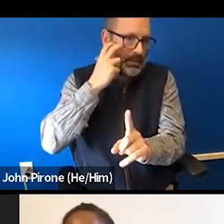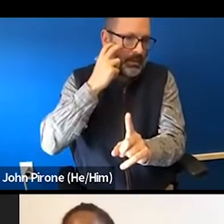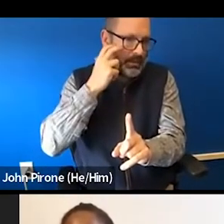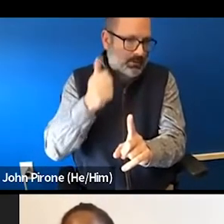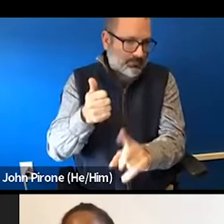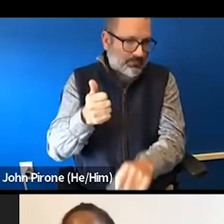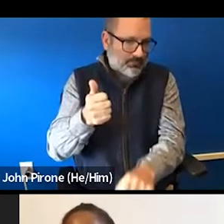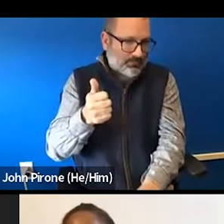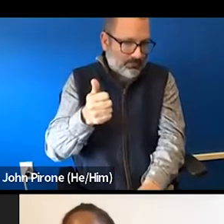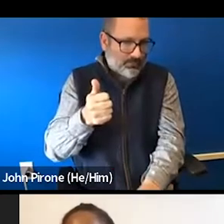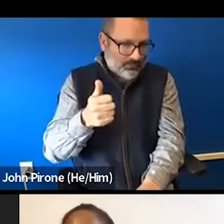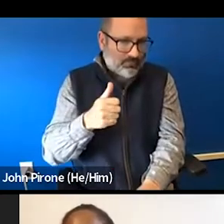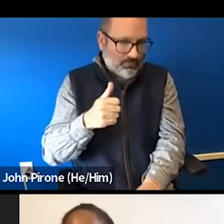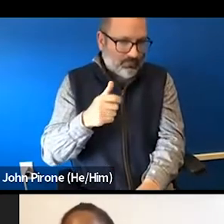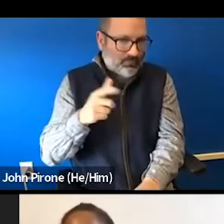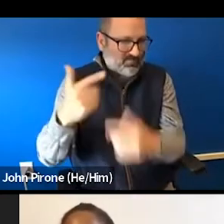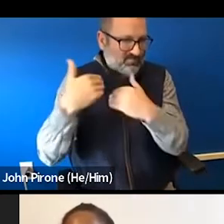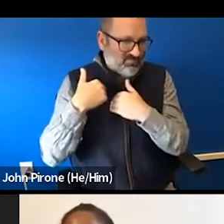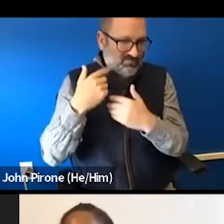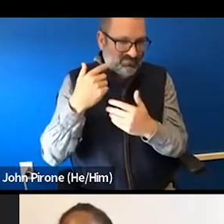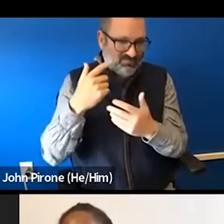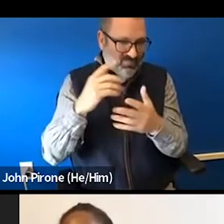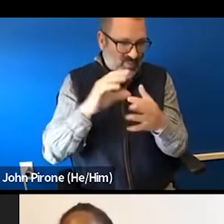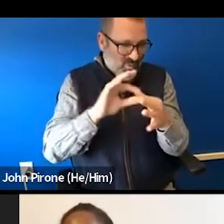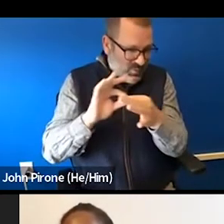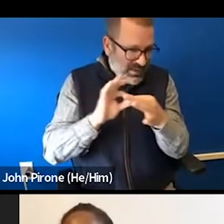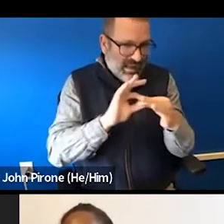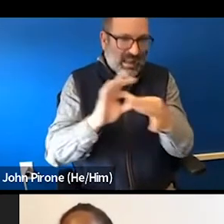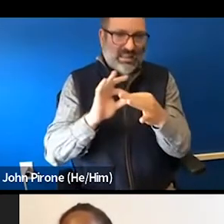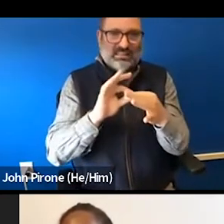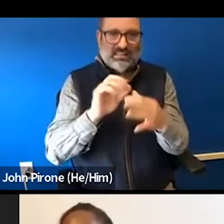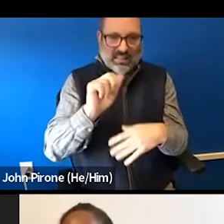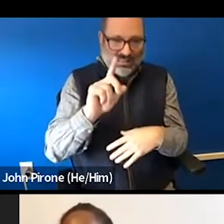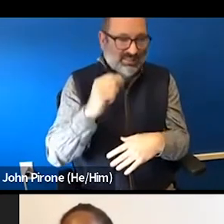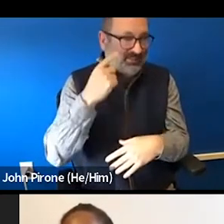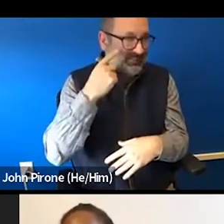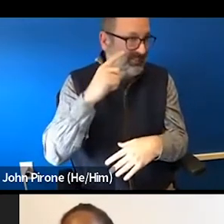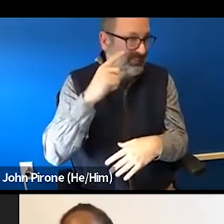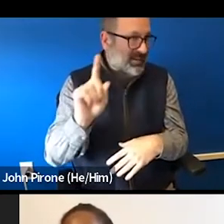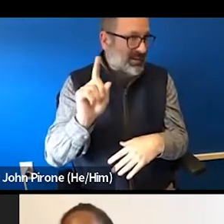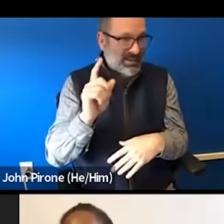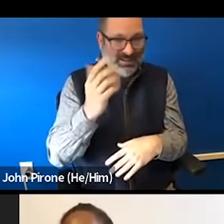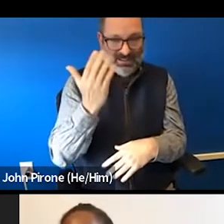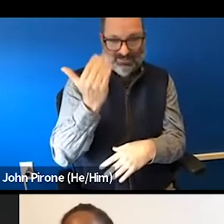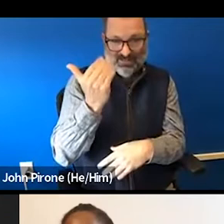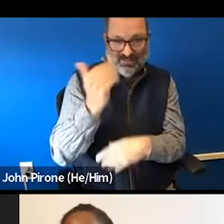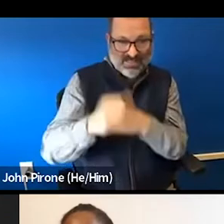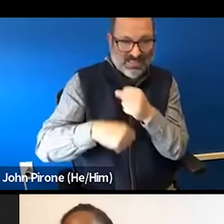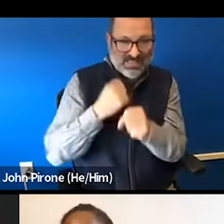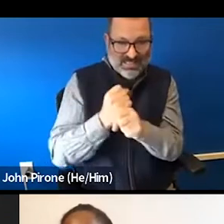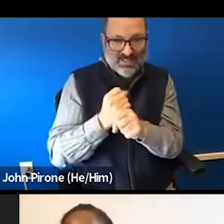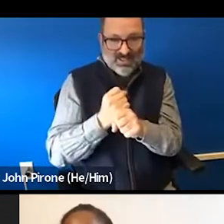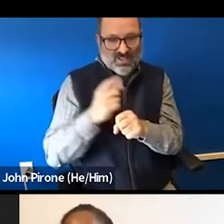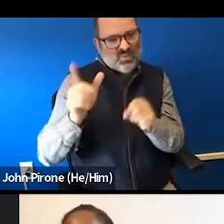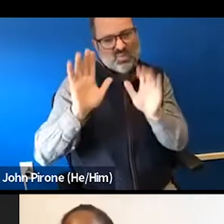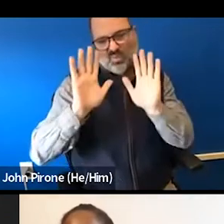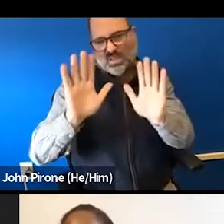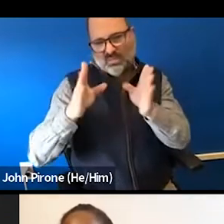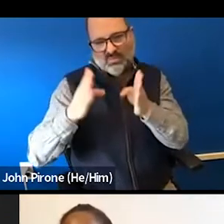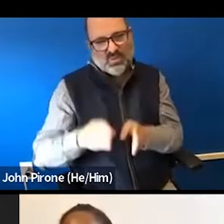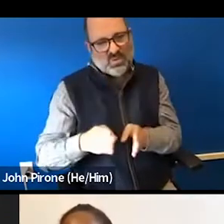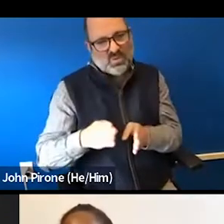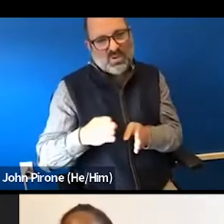accessibility issues, you know, and is deaf blind themselves and coordinate, um, ADA